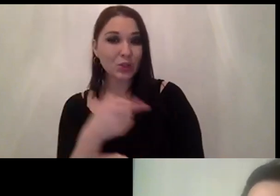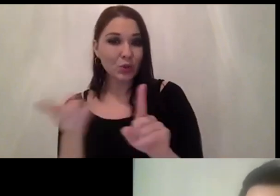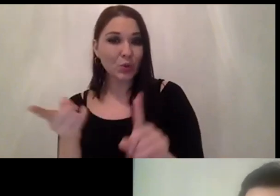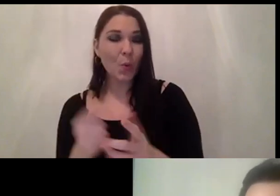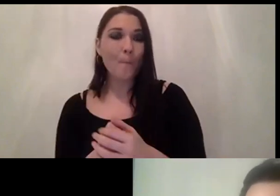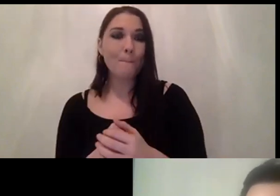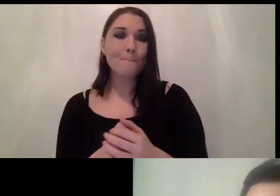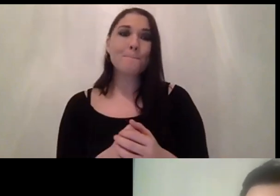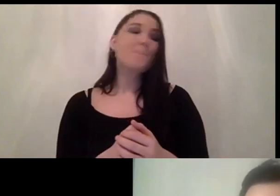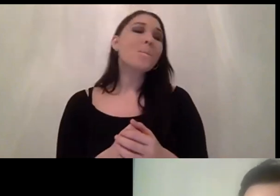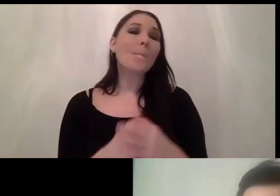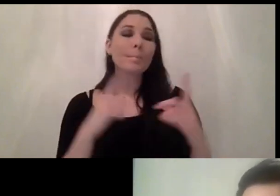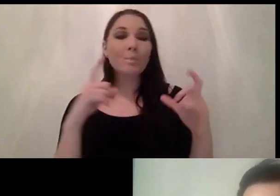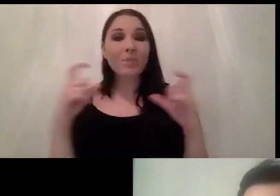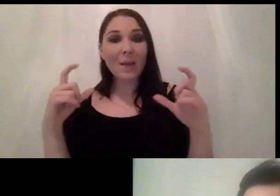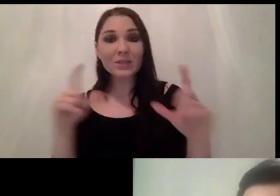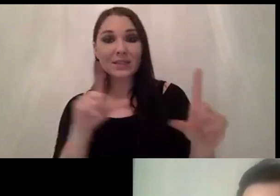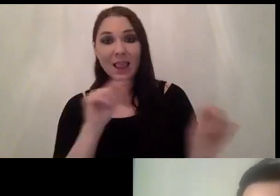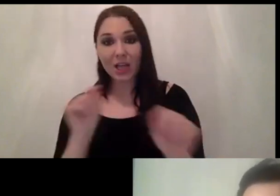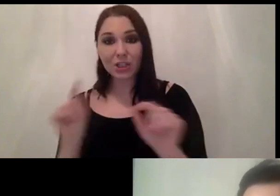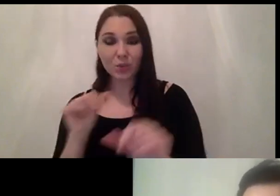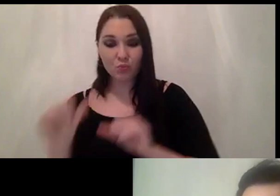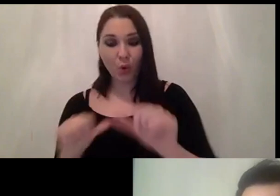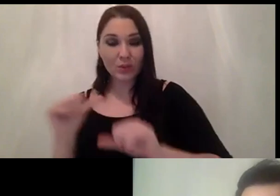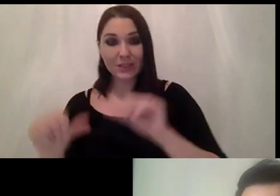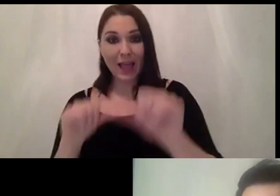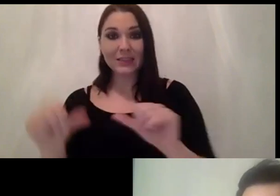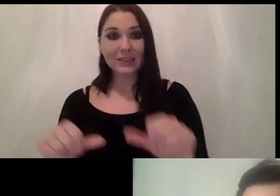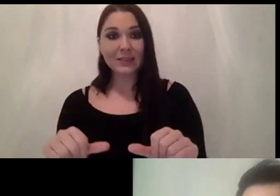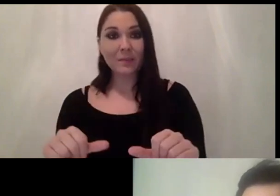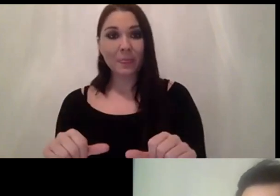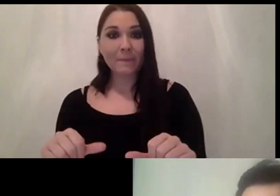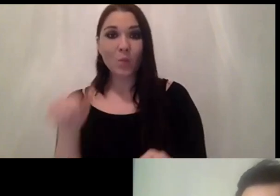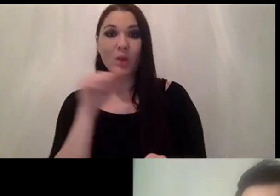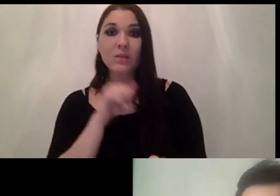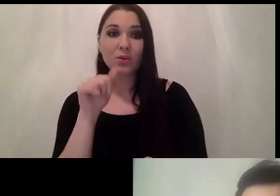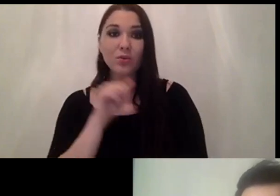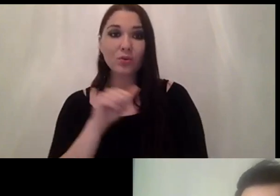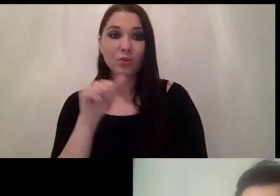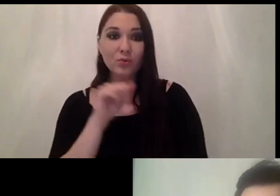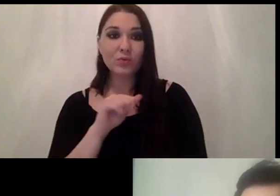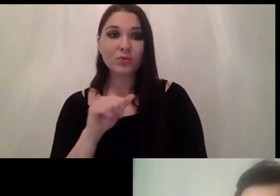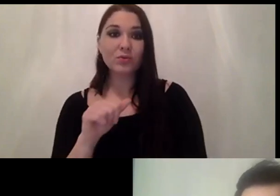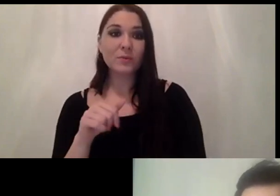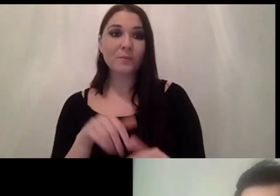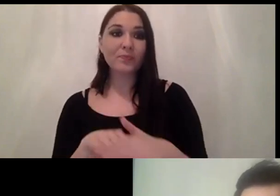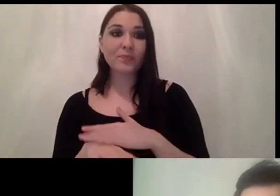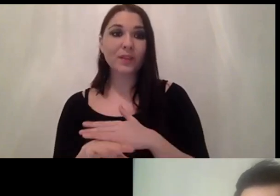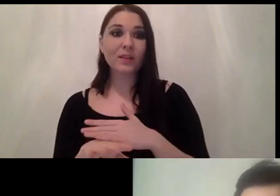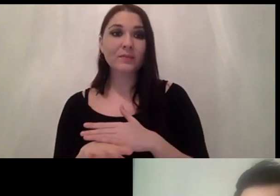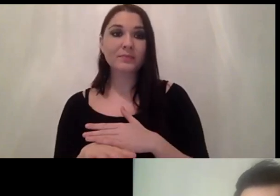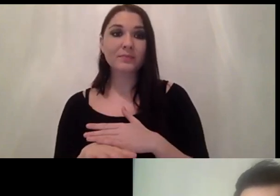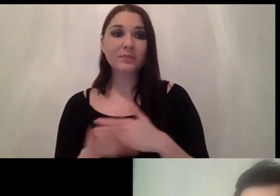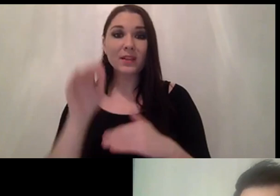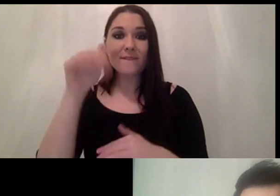explained for camera selection processes will hold good when use cases in the wild such as front-looking cameras